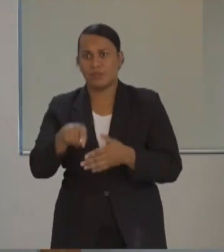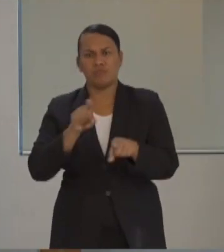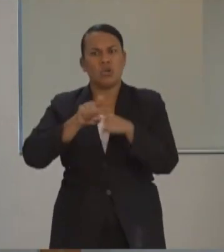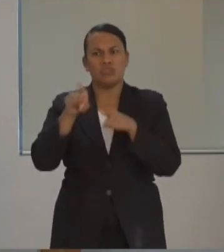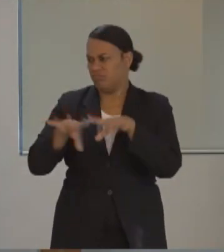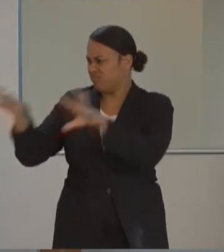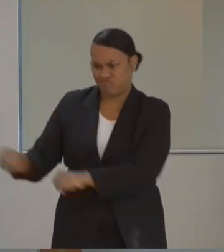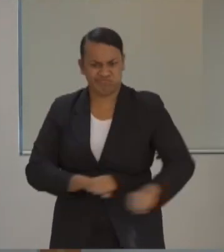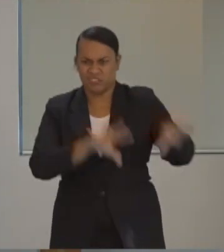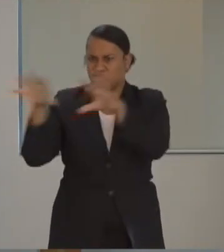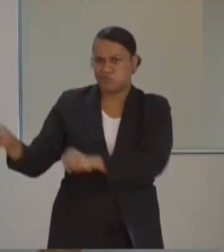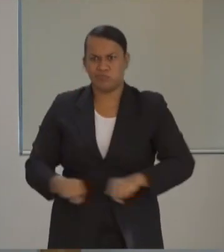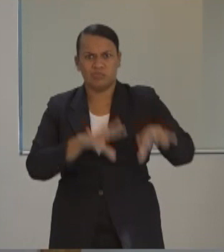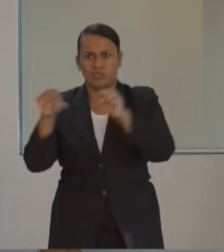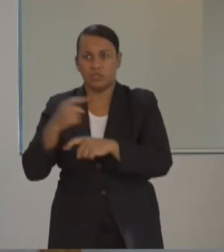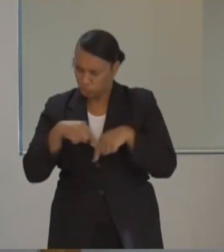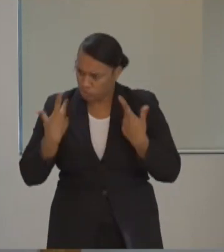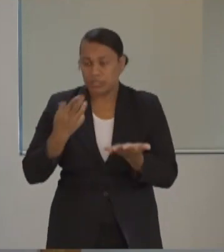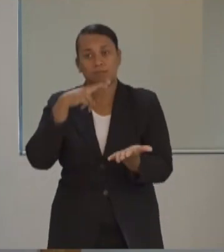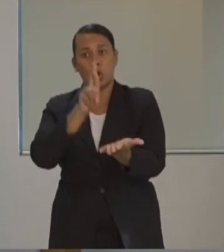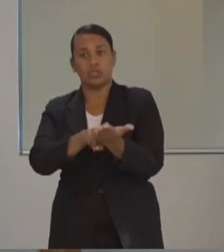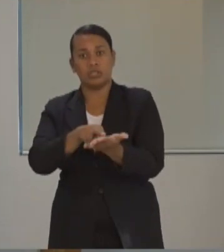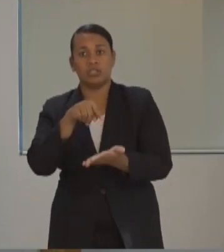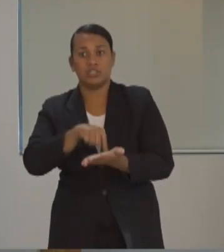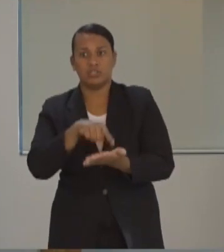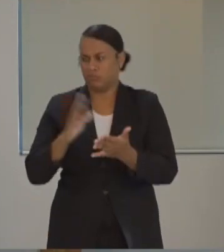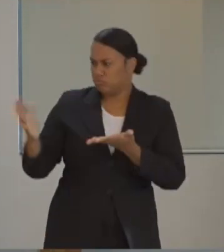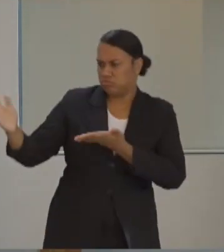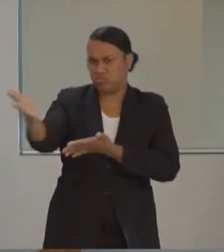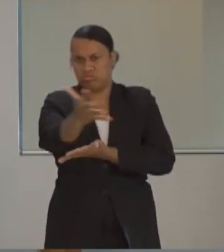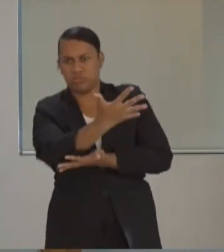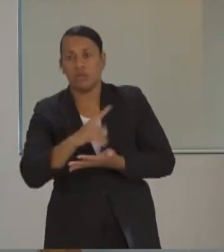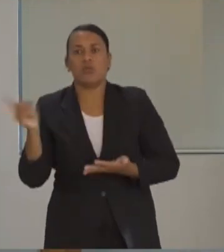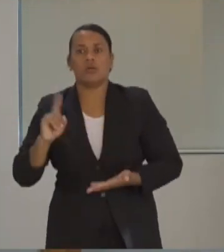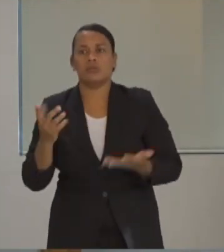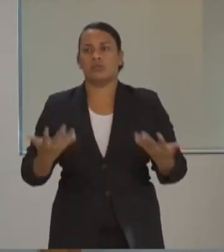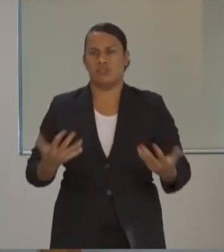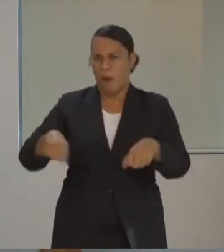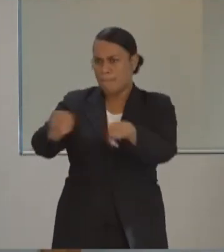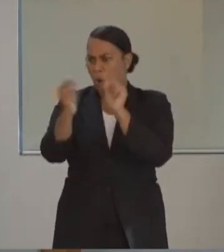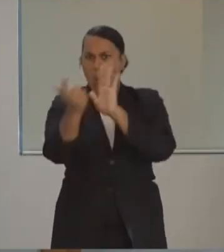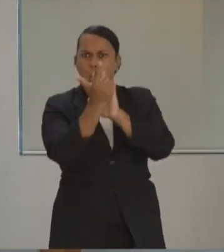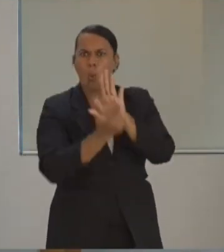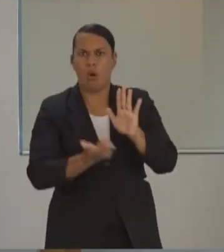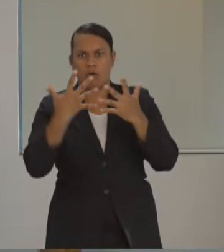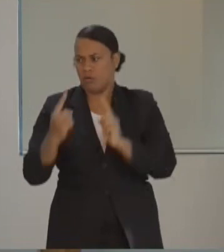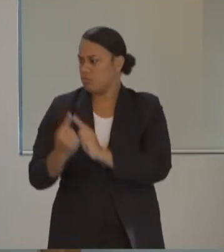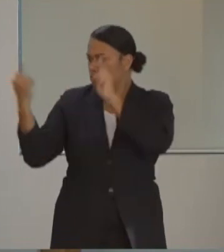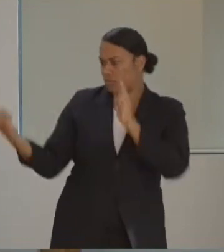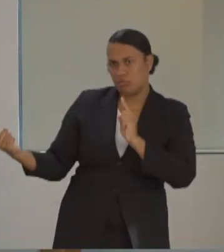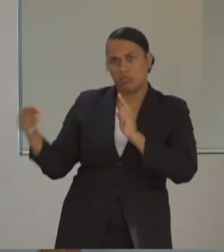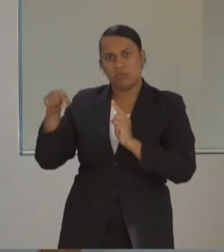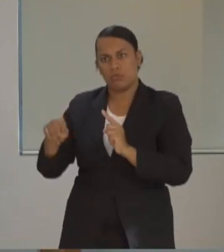received reports from the country, across the country, of blatant violations of our physical distancing directives. Too